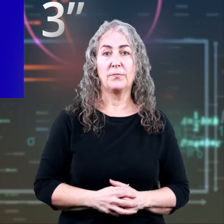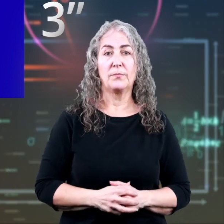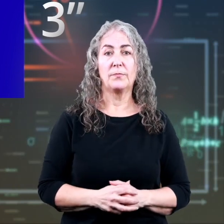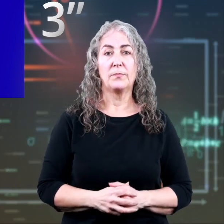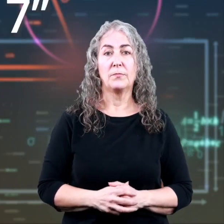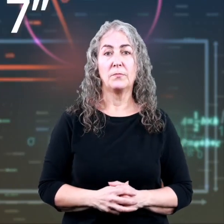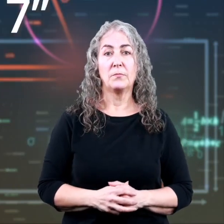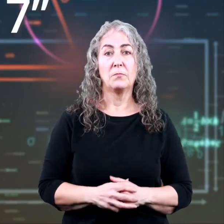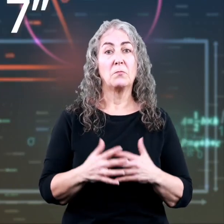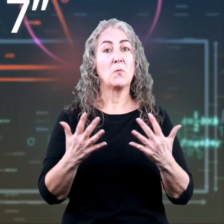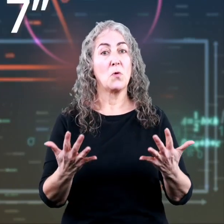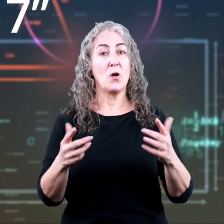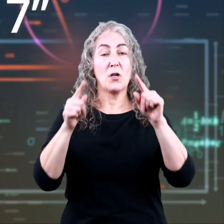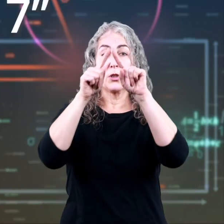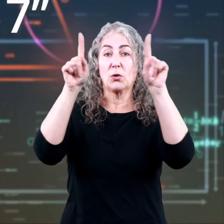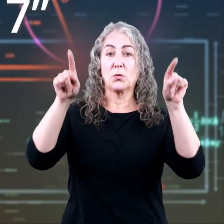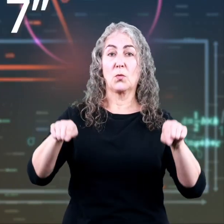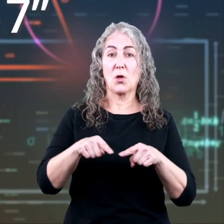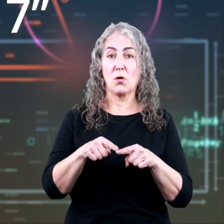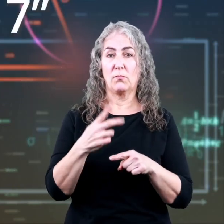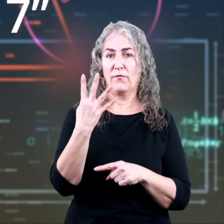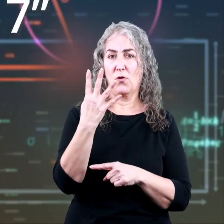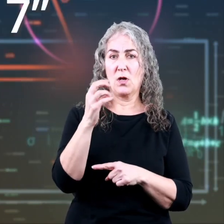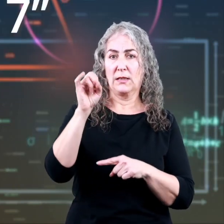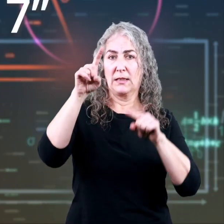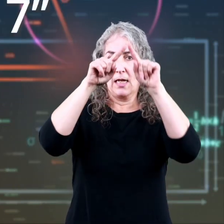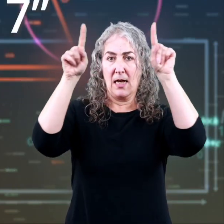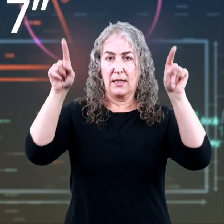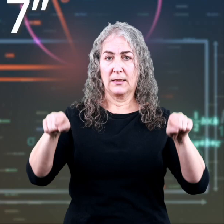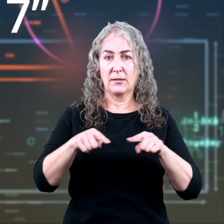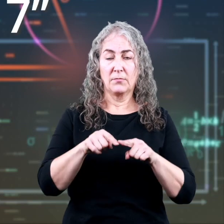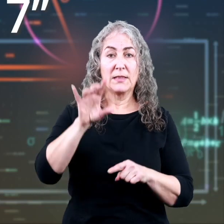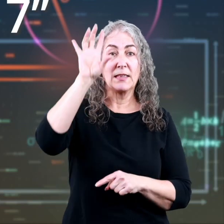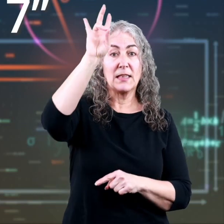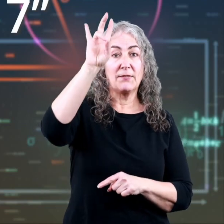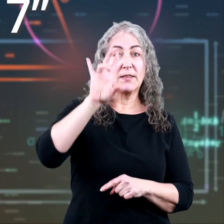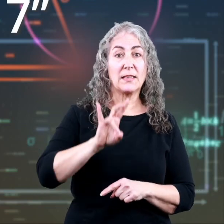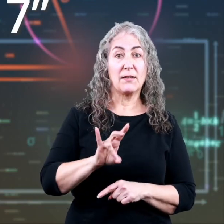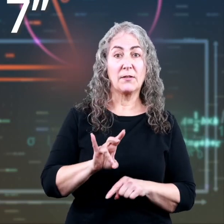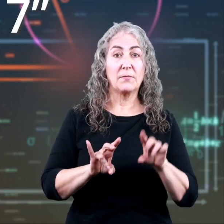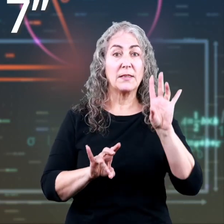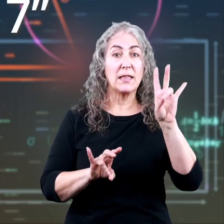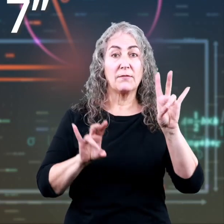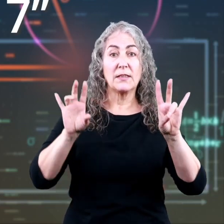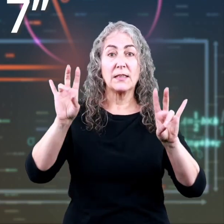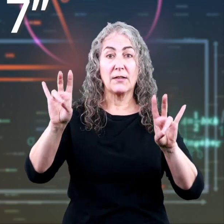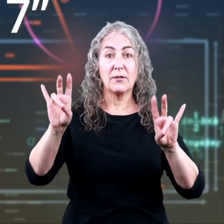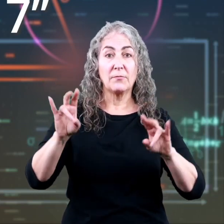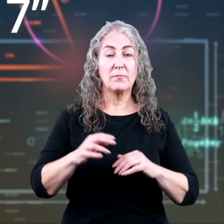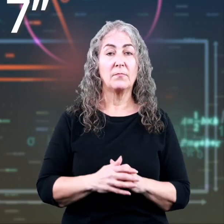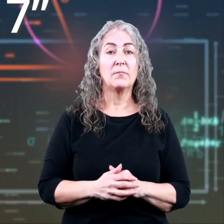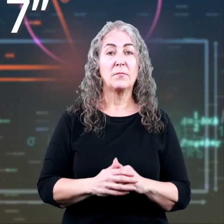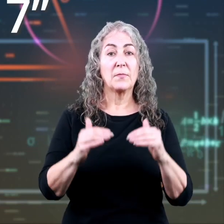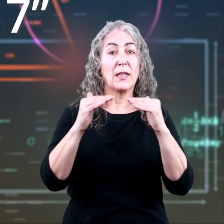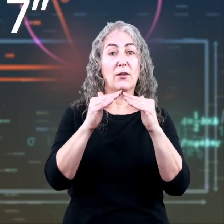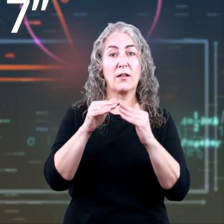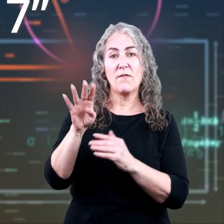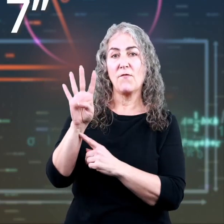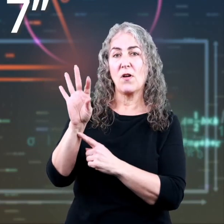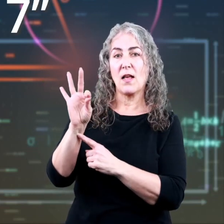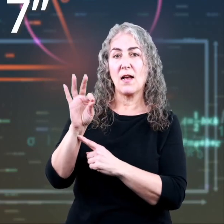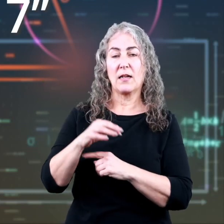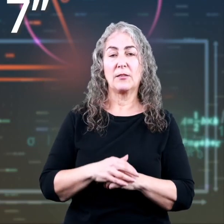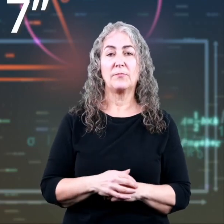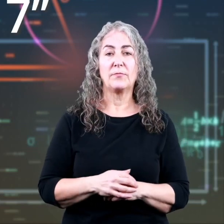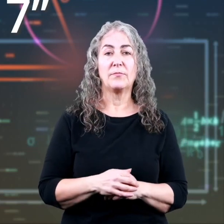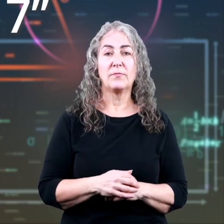21. And using our square that has 4 sides that are all 7 inches, the area is 7 times 7, or